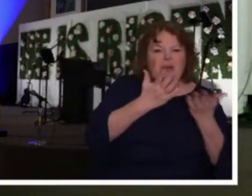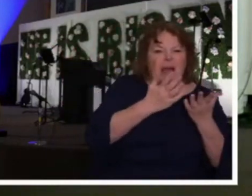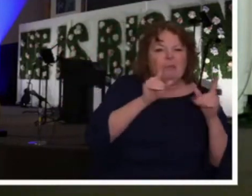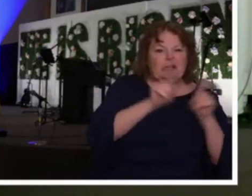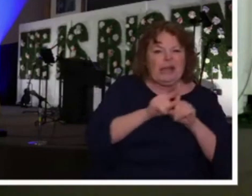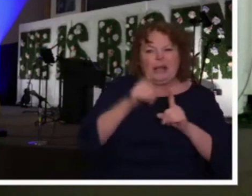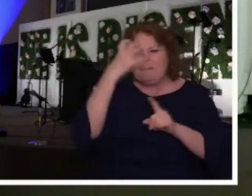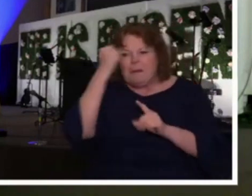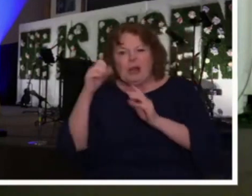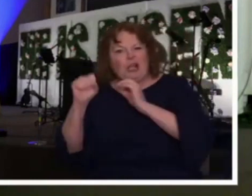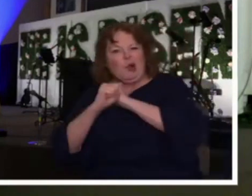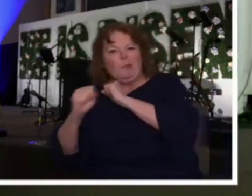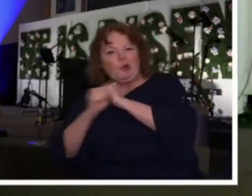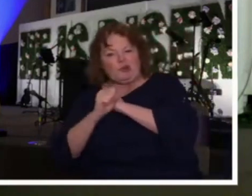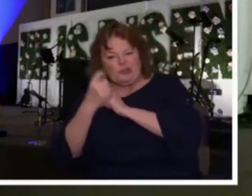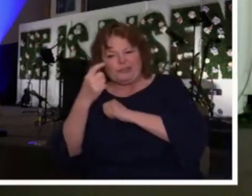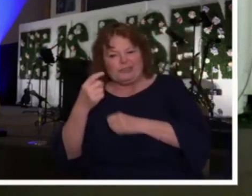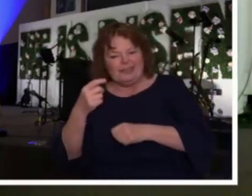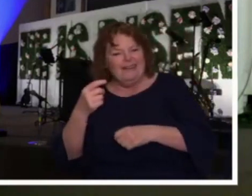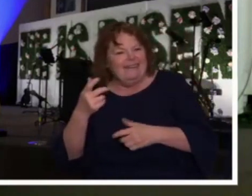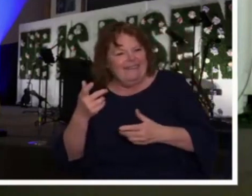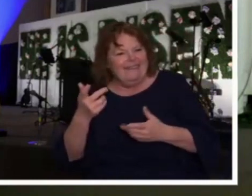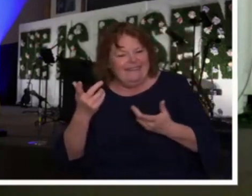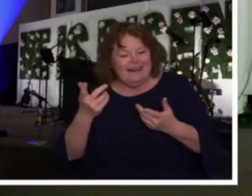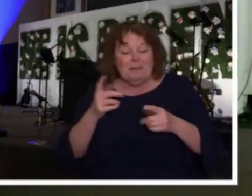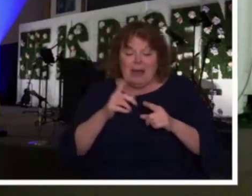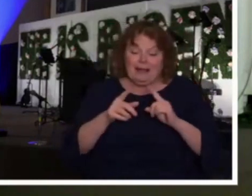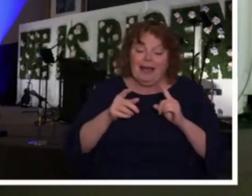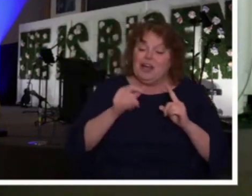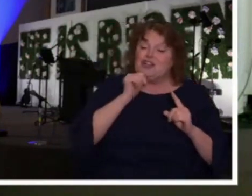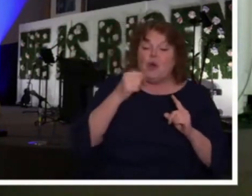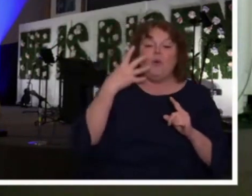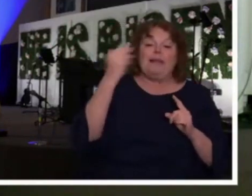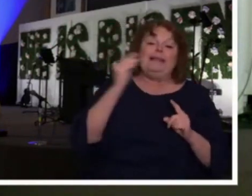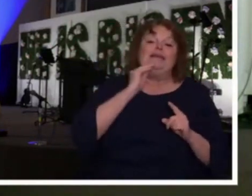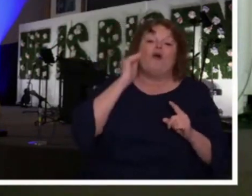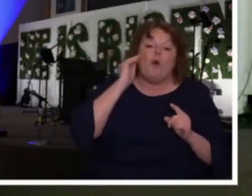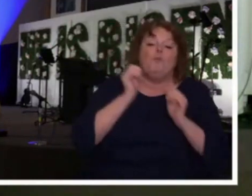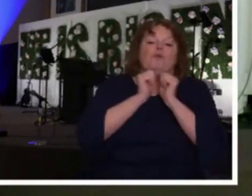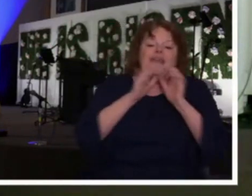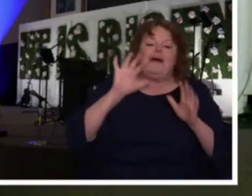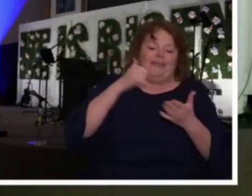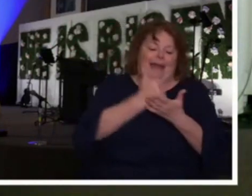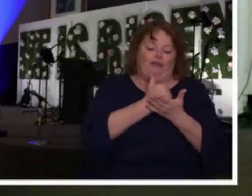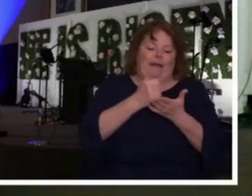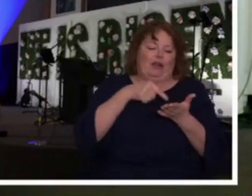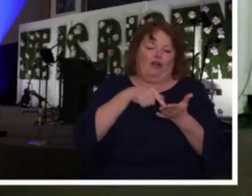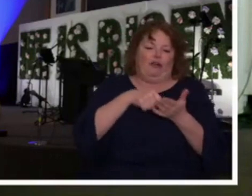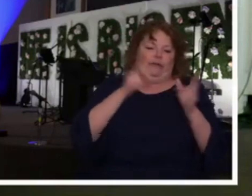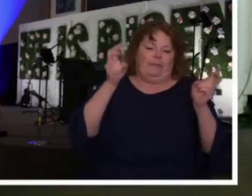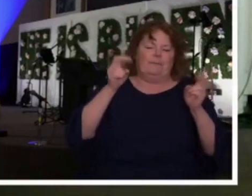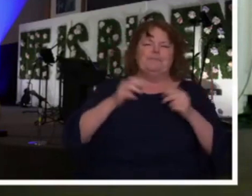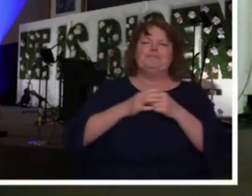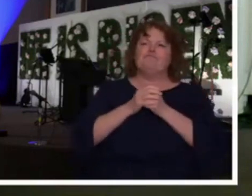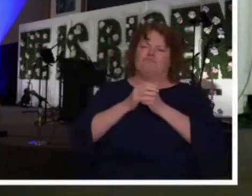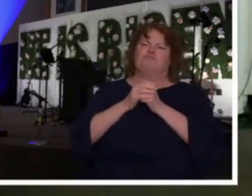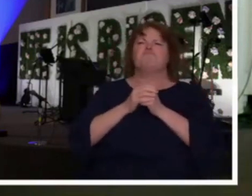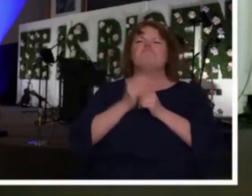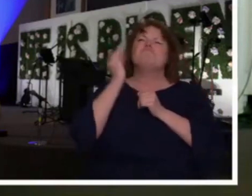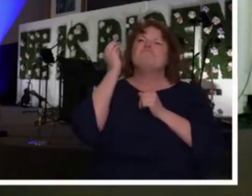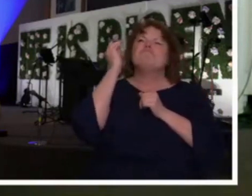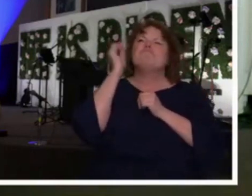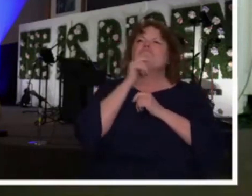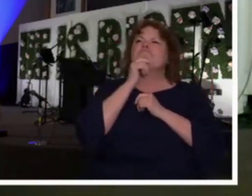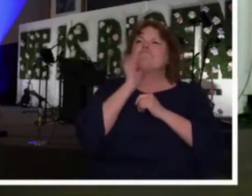as quickly as we memorize commercials? It's amazing how those things stay in our mind. I started thinking that in the